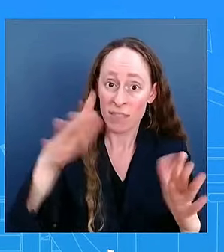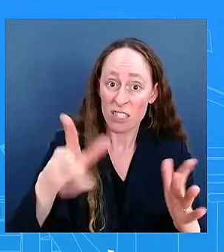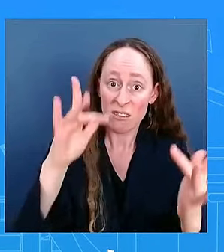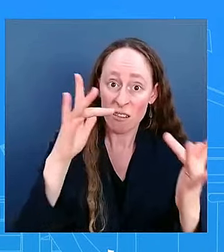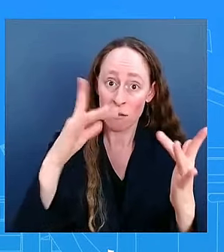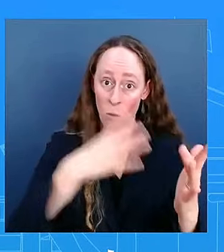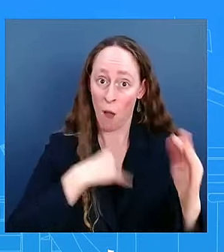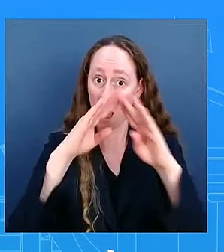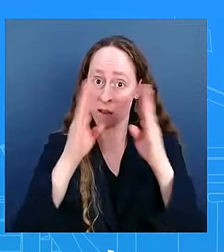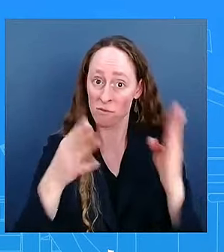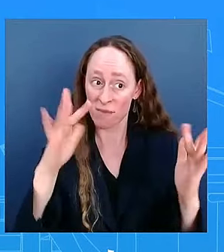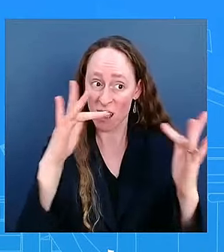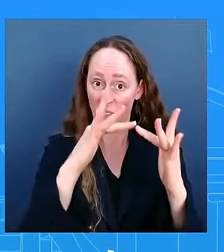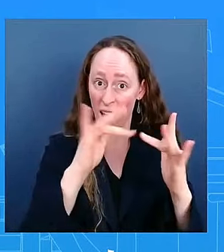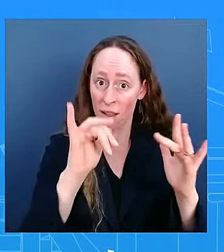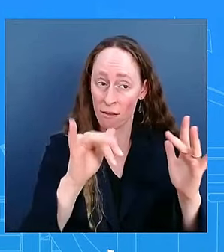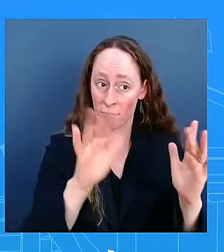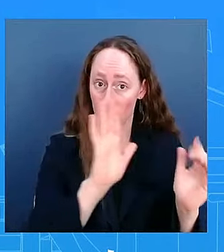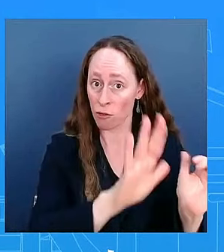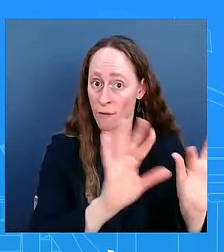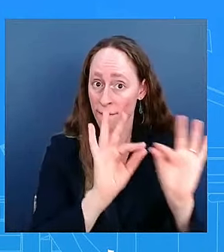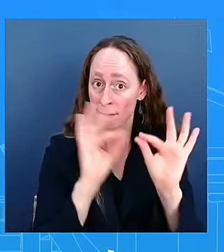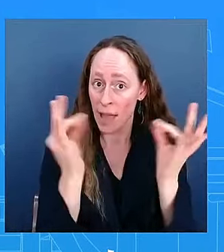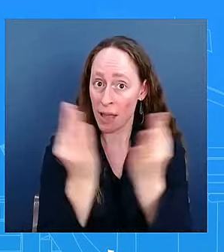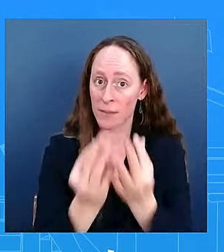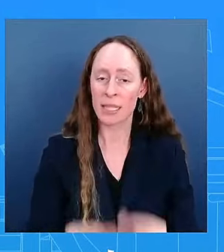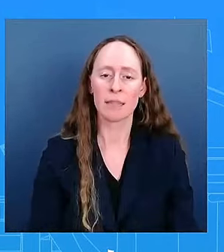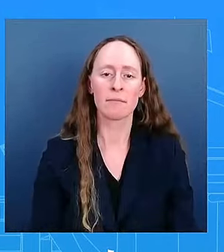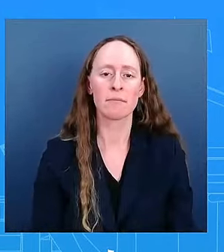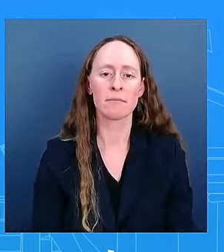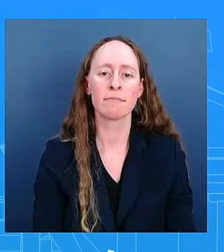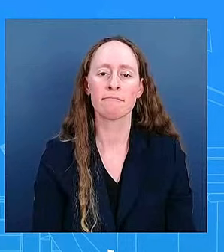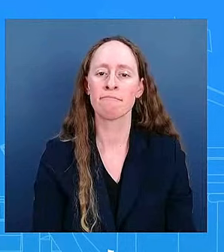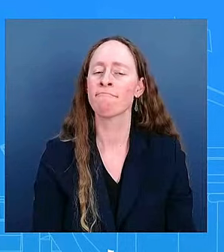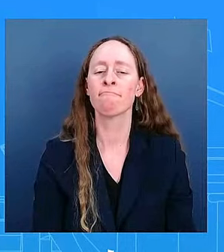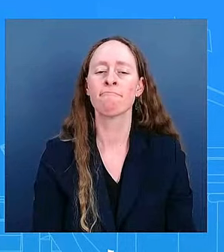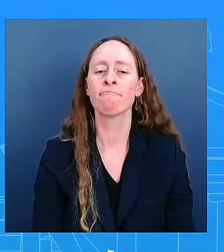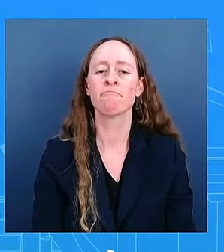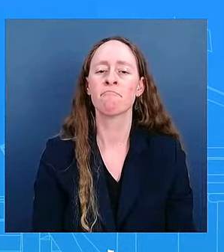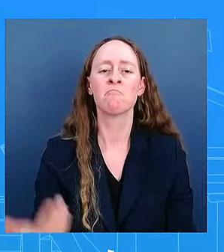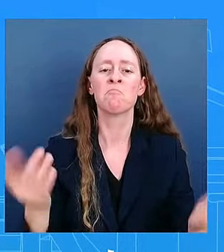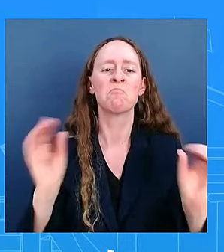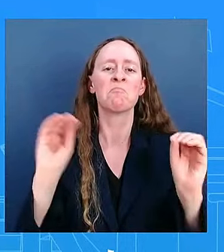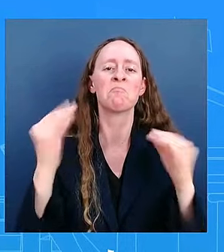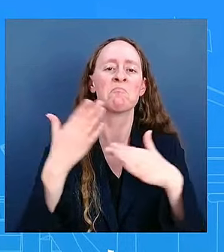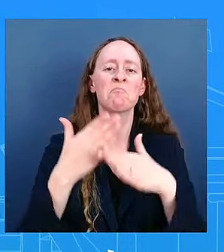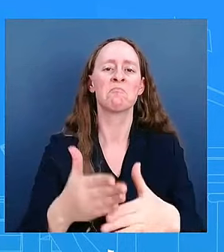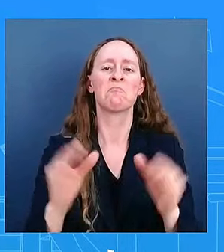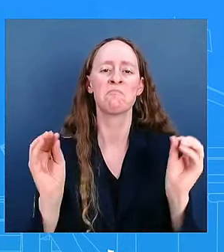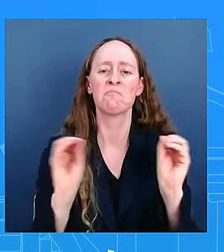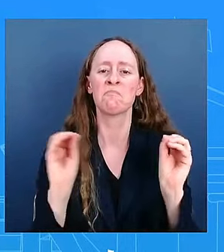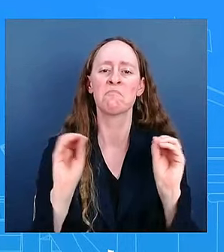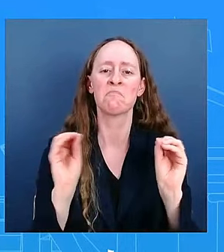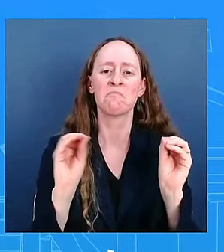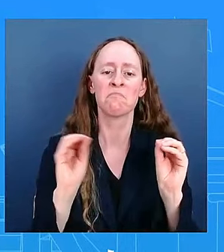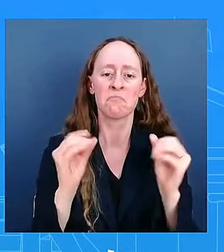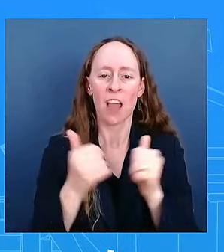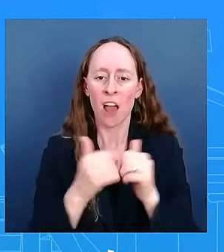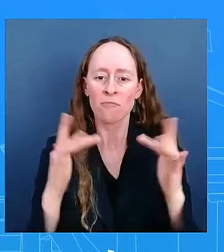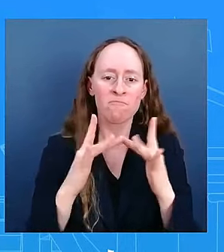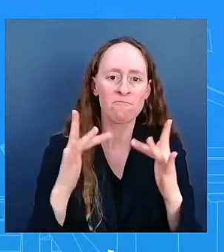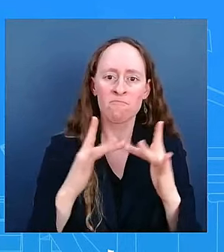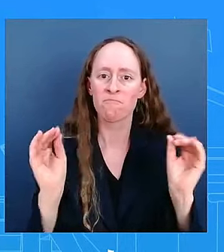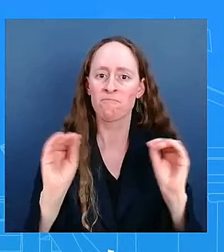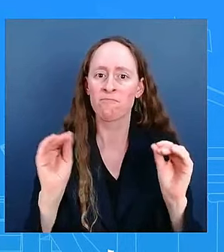have anything to share beyond that one-time connection. But I would have to connect with the team here. All right. Thanks, everybody. Have a good one.